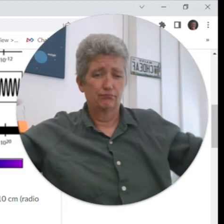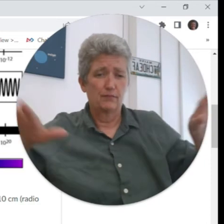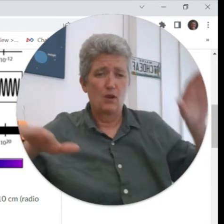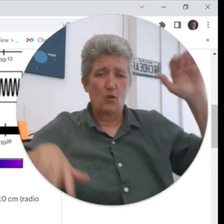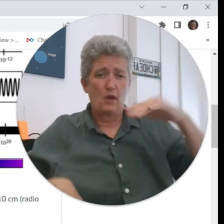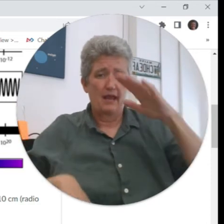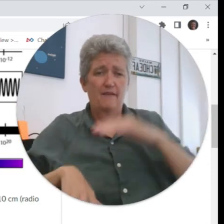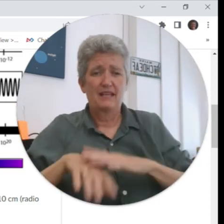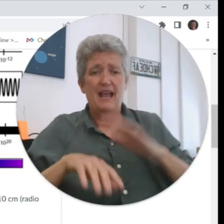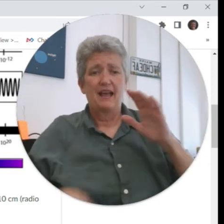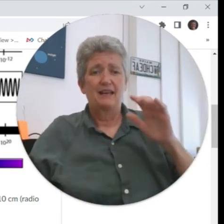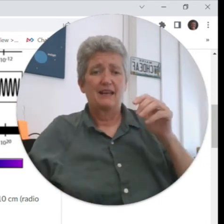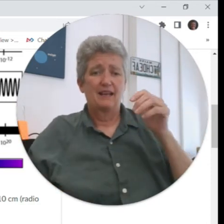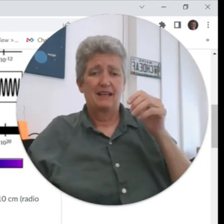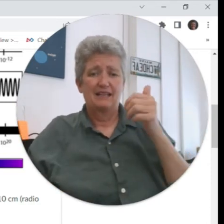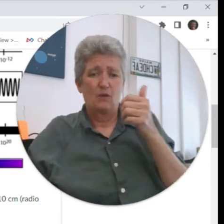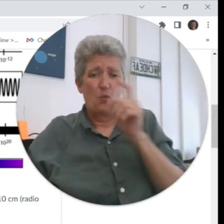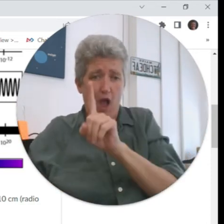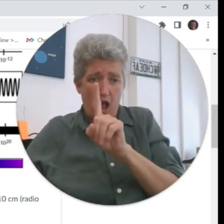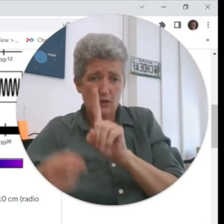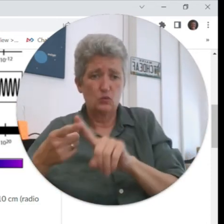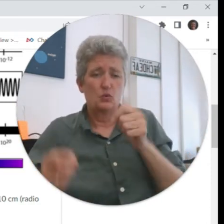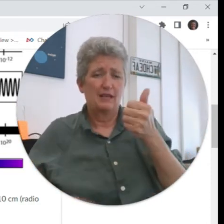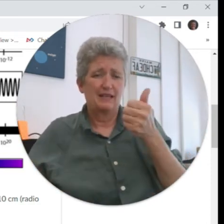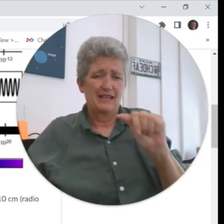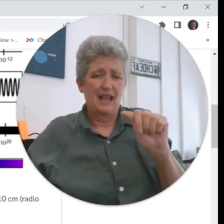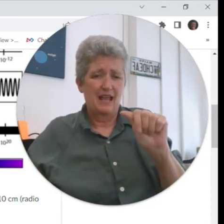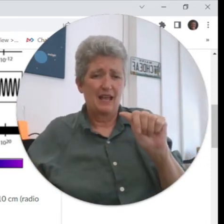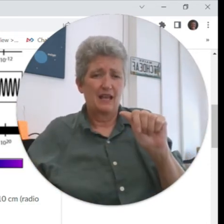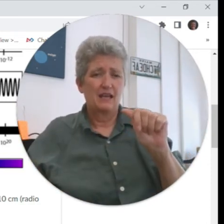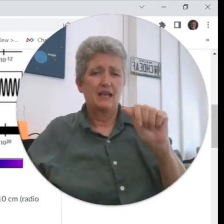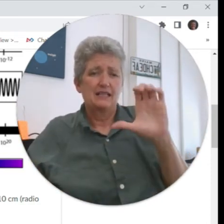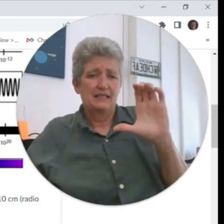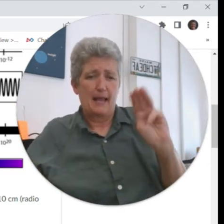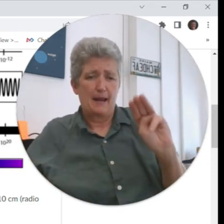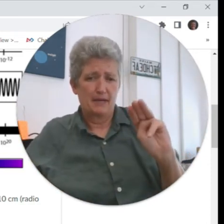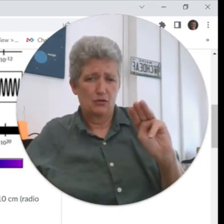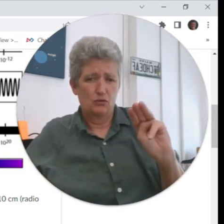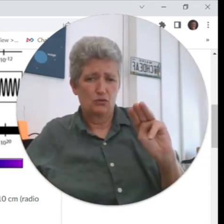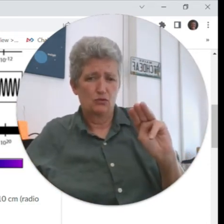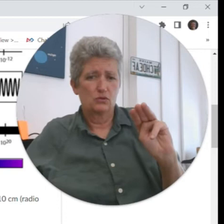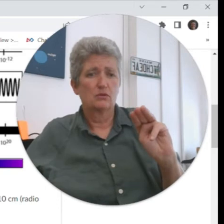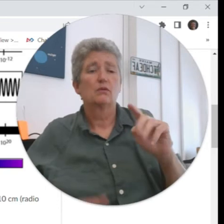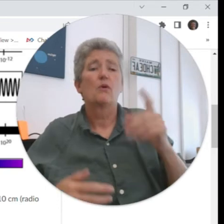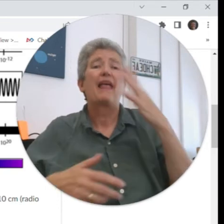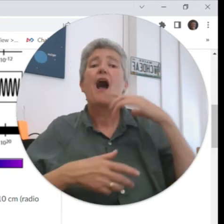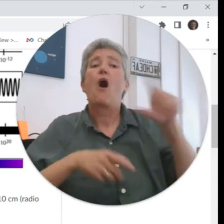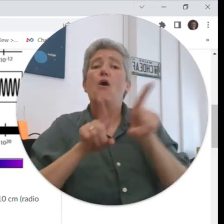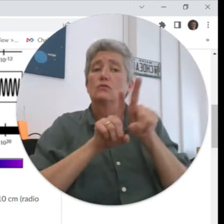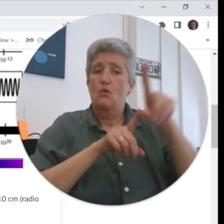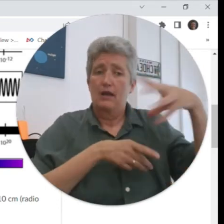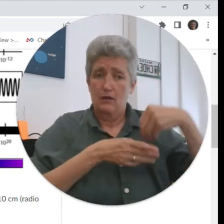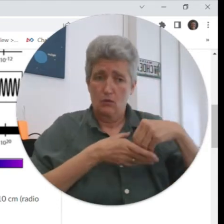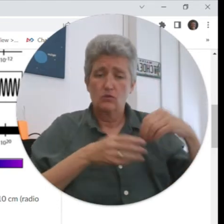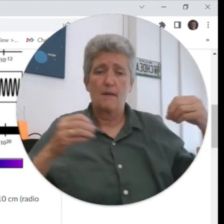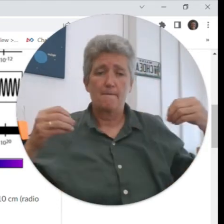and they spread out in all directions 1 to 10 centimeters